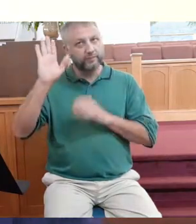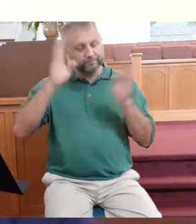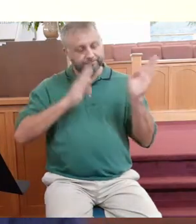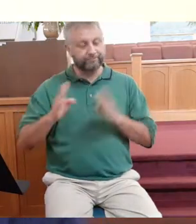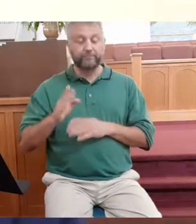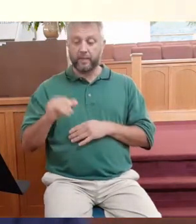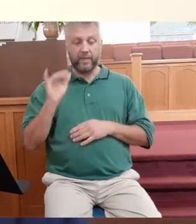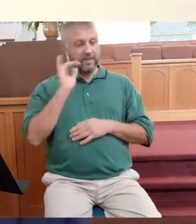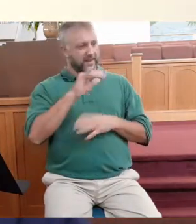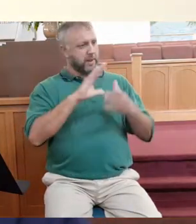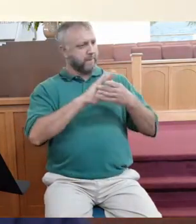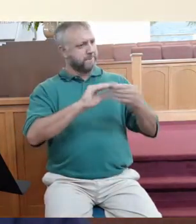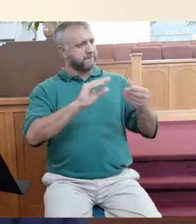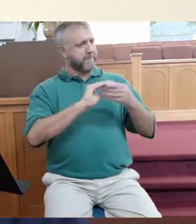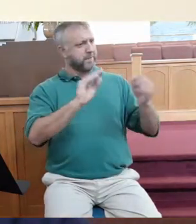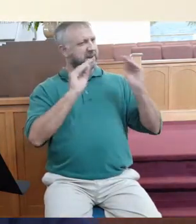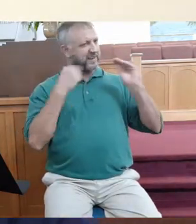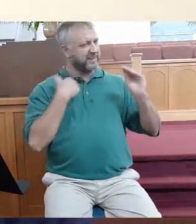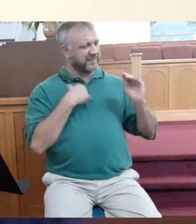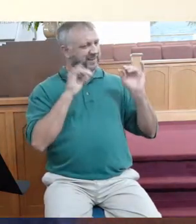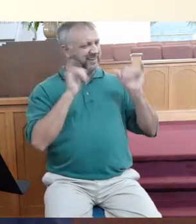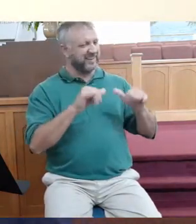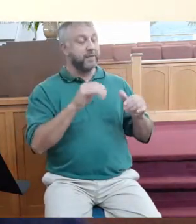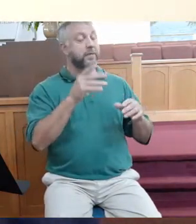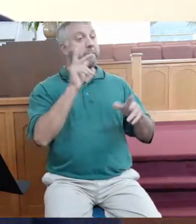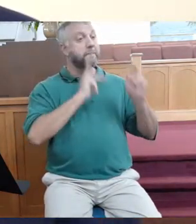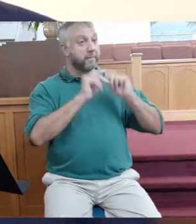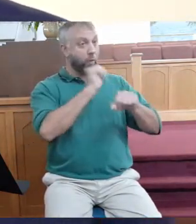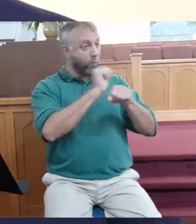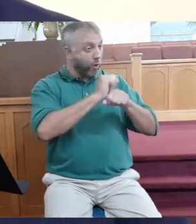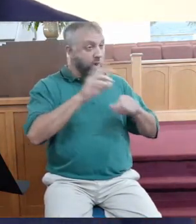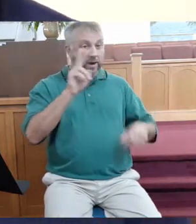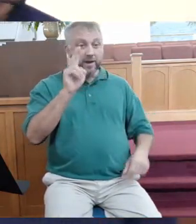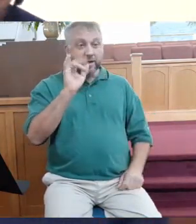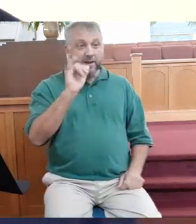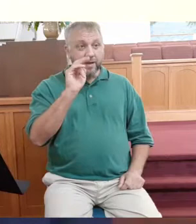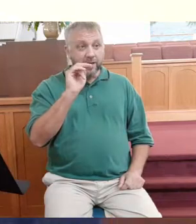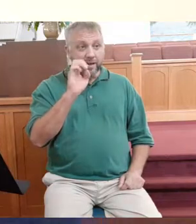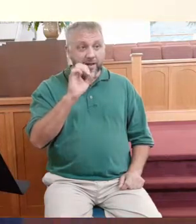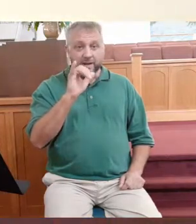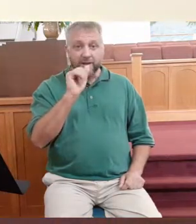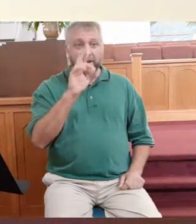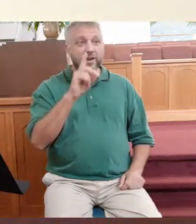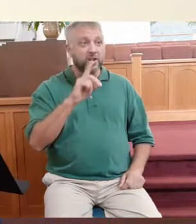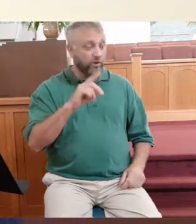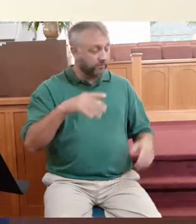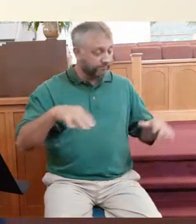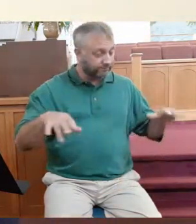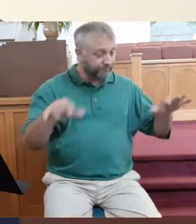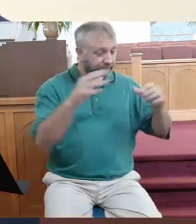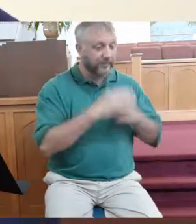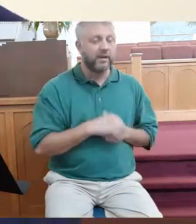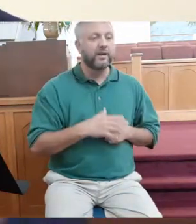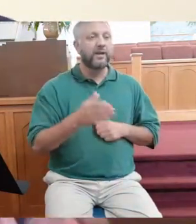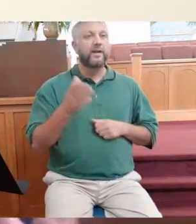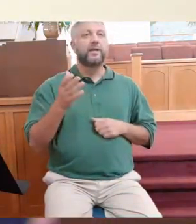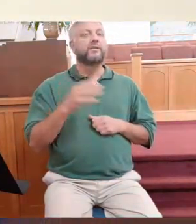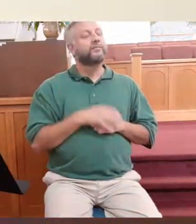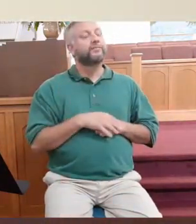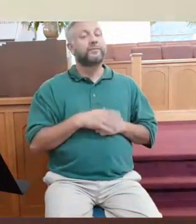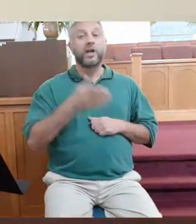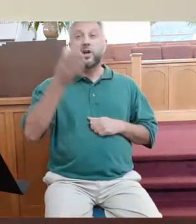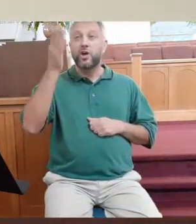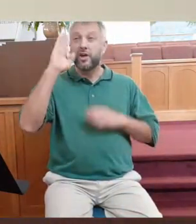parable teaches us what God's kingdom is like. Matter of fact, that's what the first verse of it says. It teaches us that God's kingdom doesn't work on